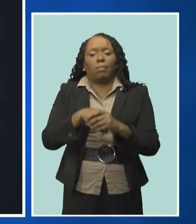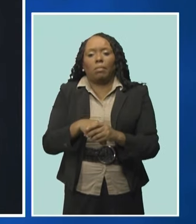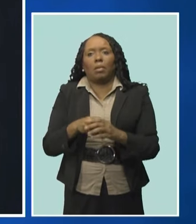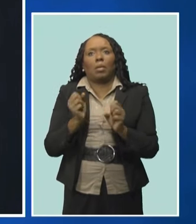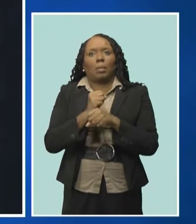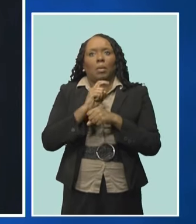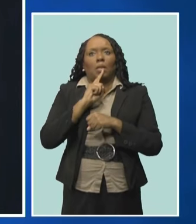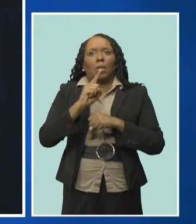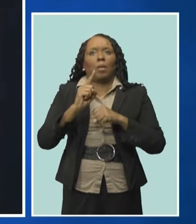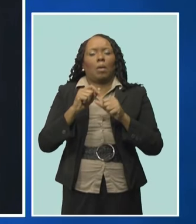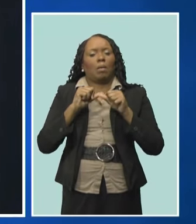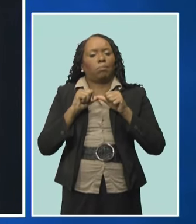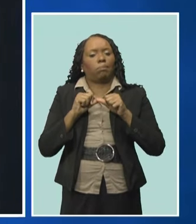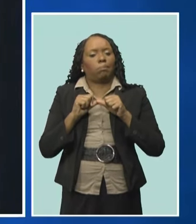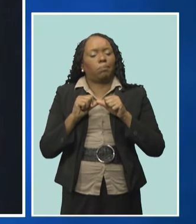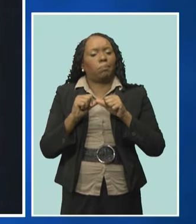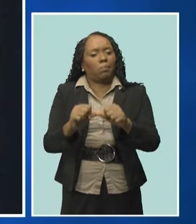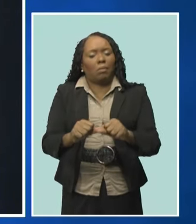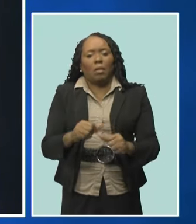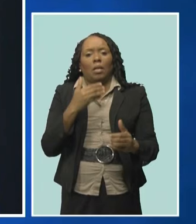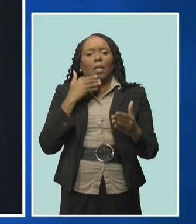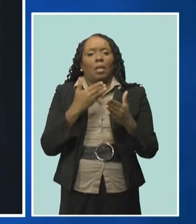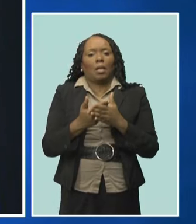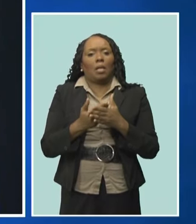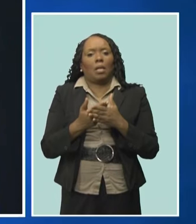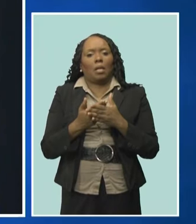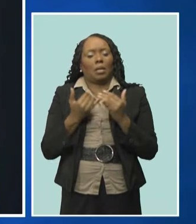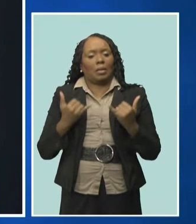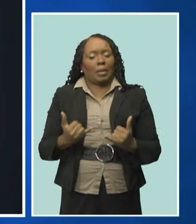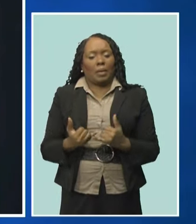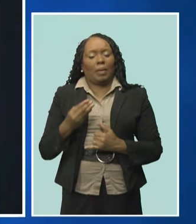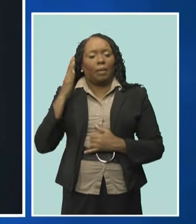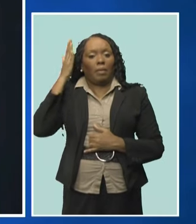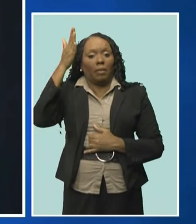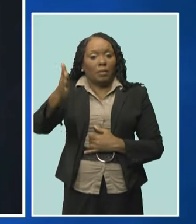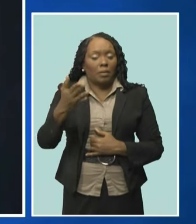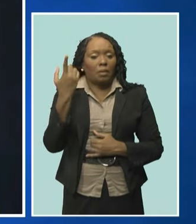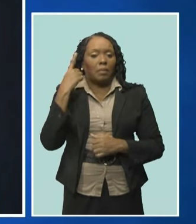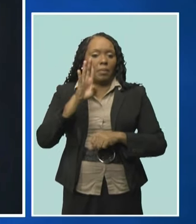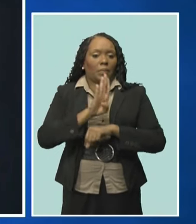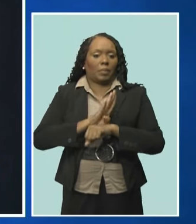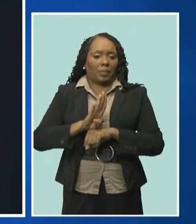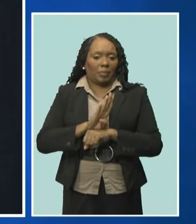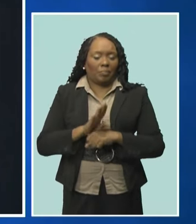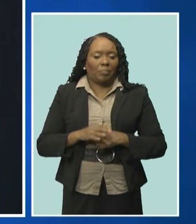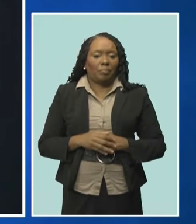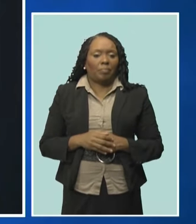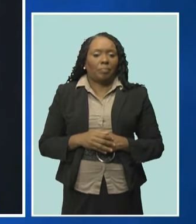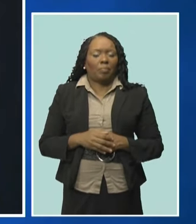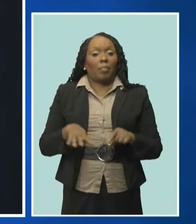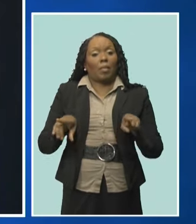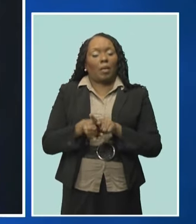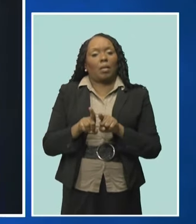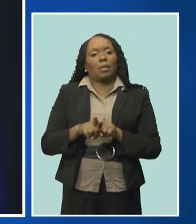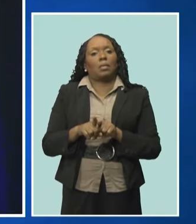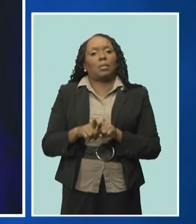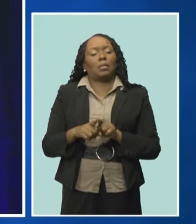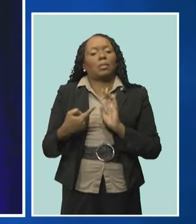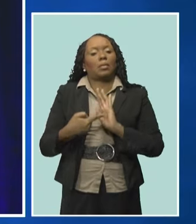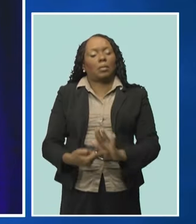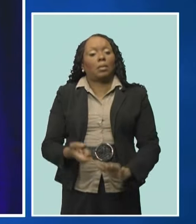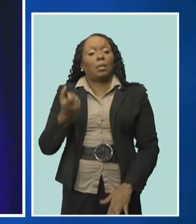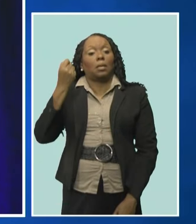present and future for our country, Barbados. It also signals their acknowledgement